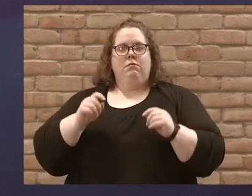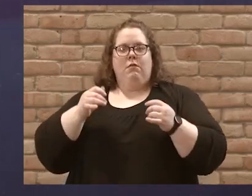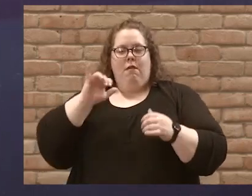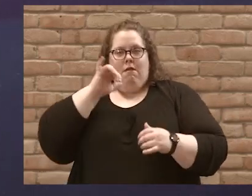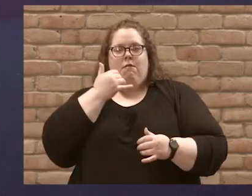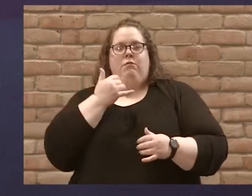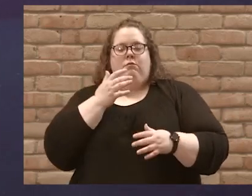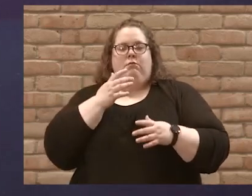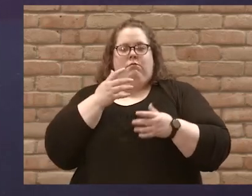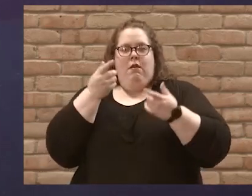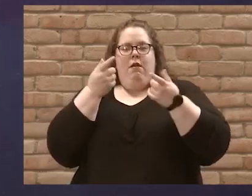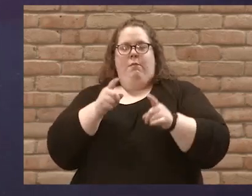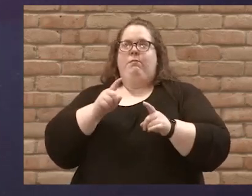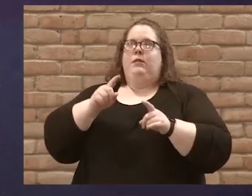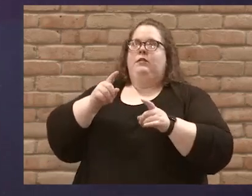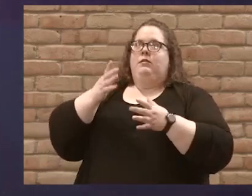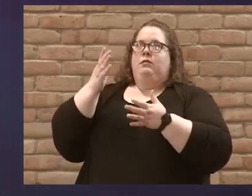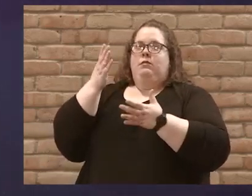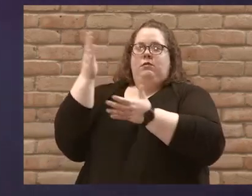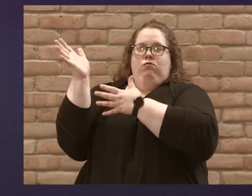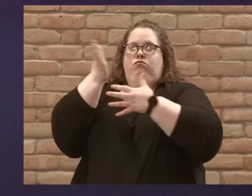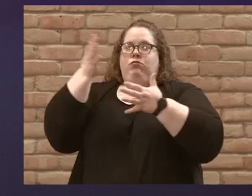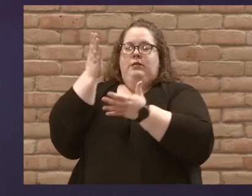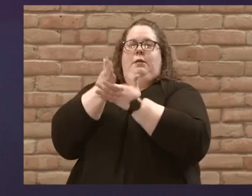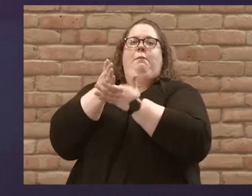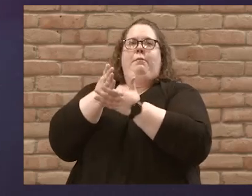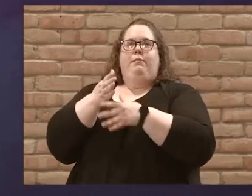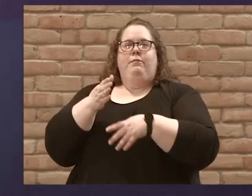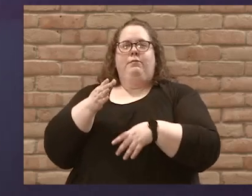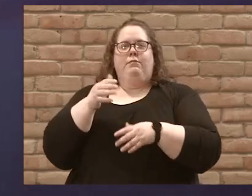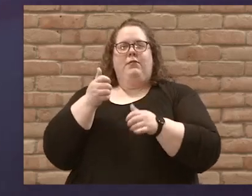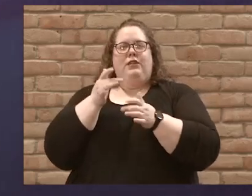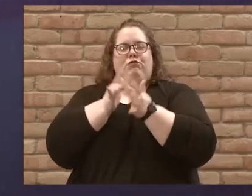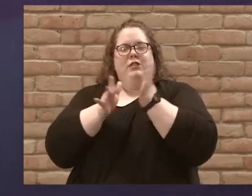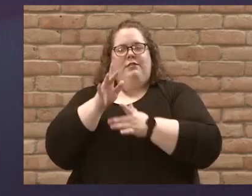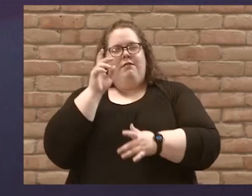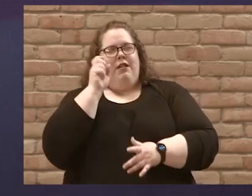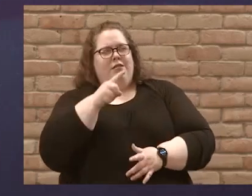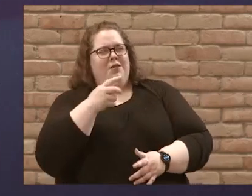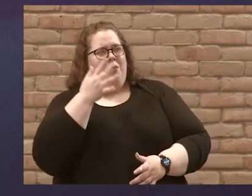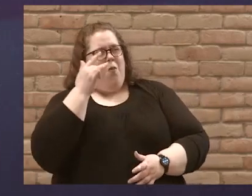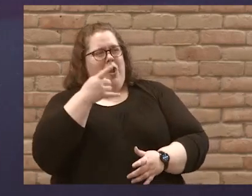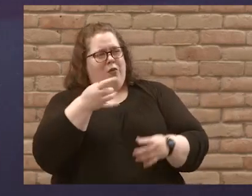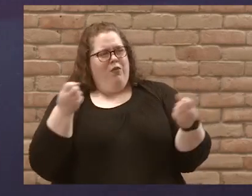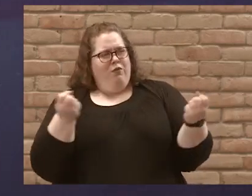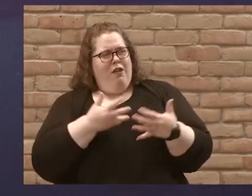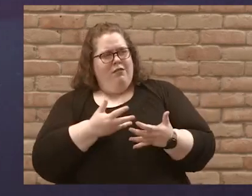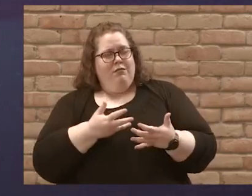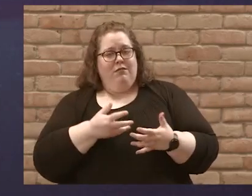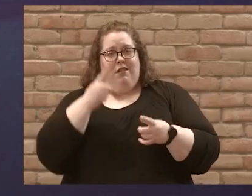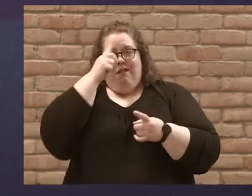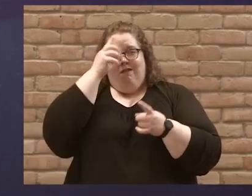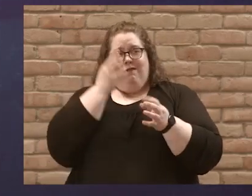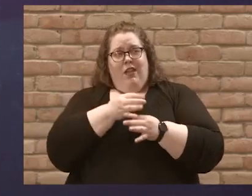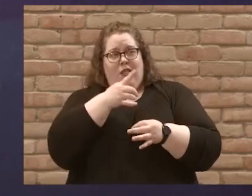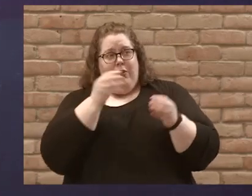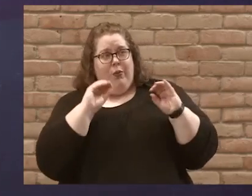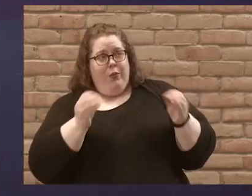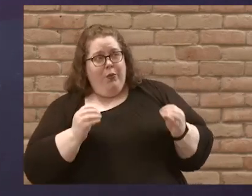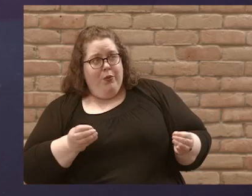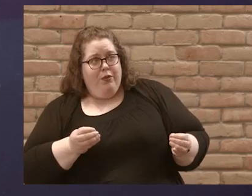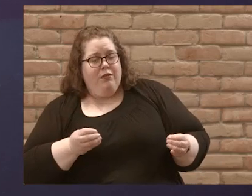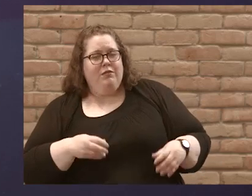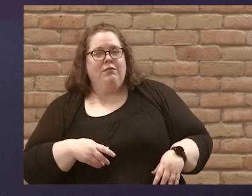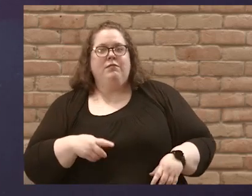Then he asked them, Why are you afraid? Do you still have no faith? The disciples were absolutely terrified.